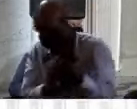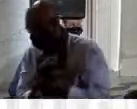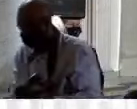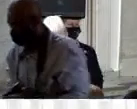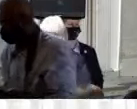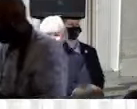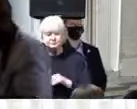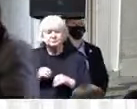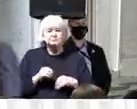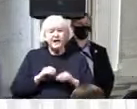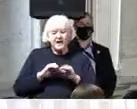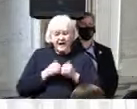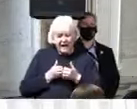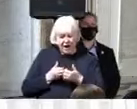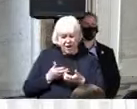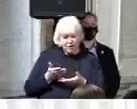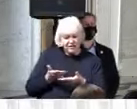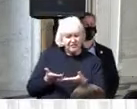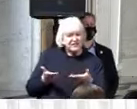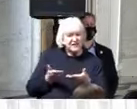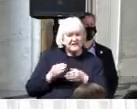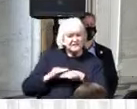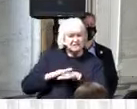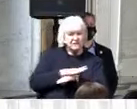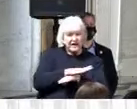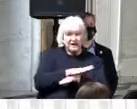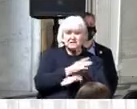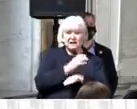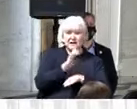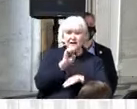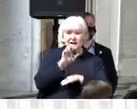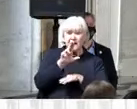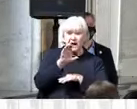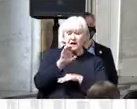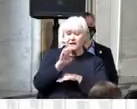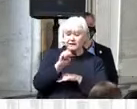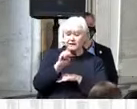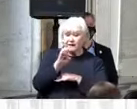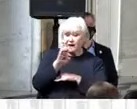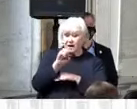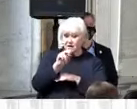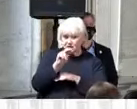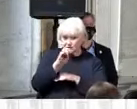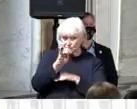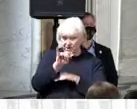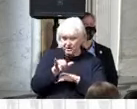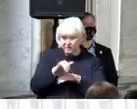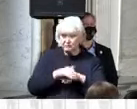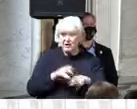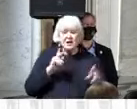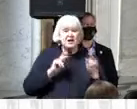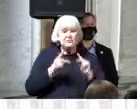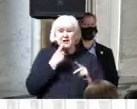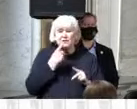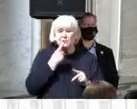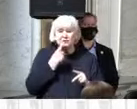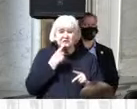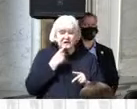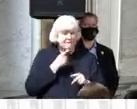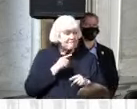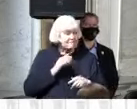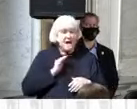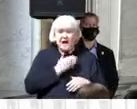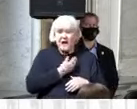broader economy some estimates suggest that our GDP would be five points higher